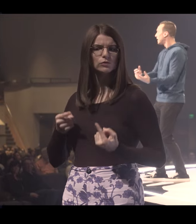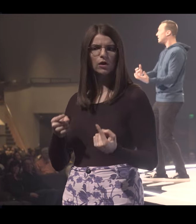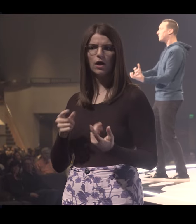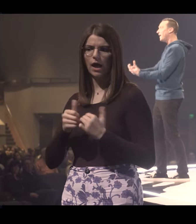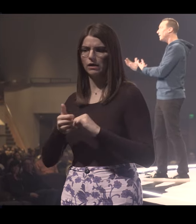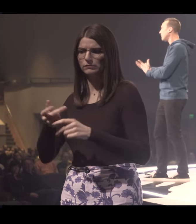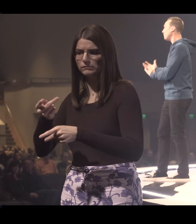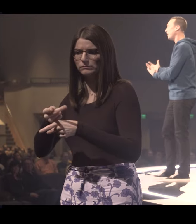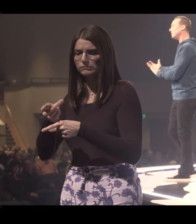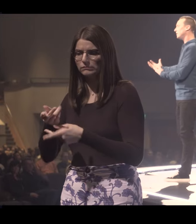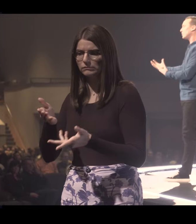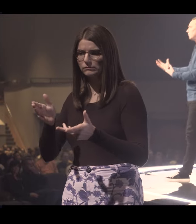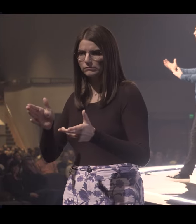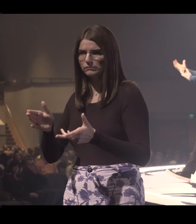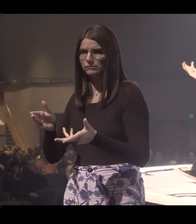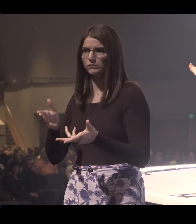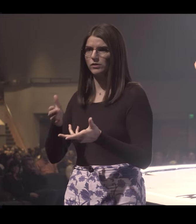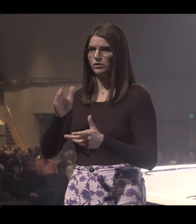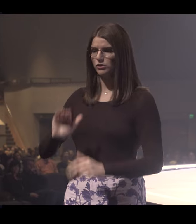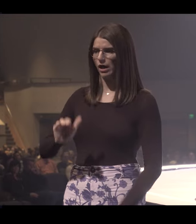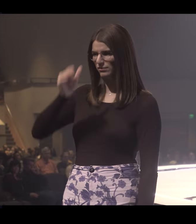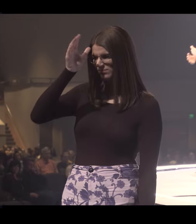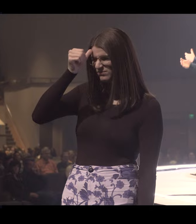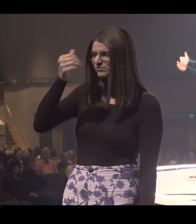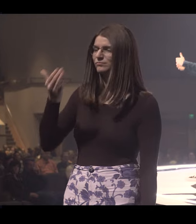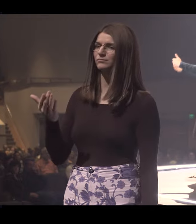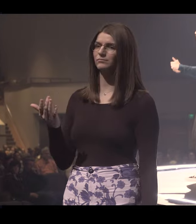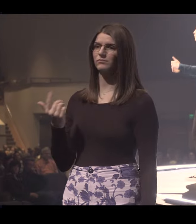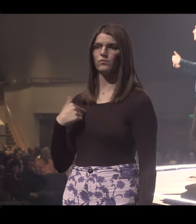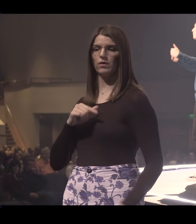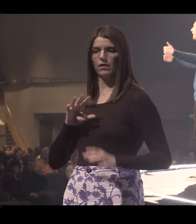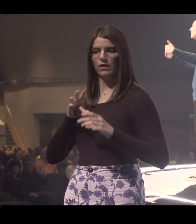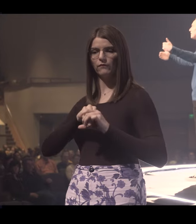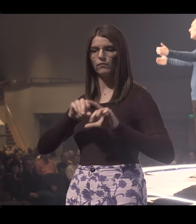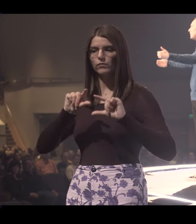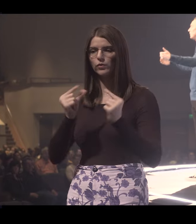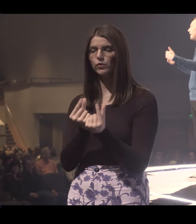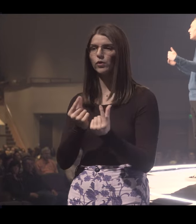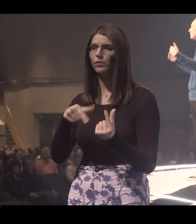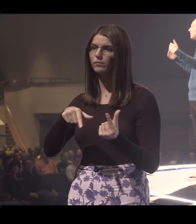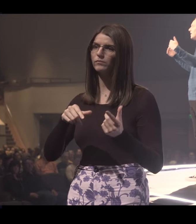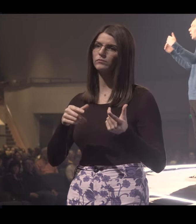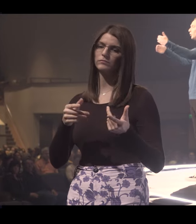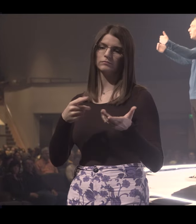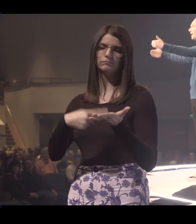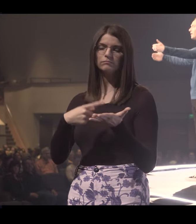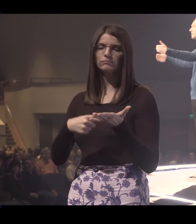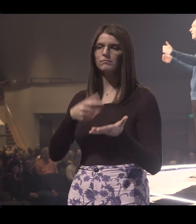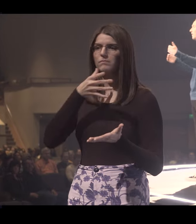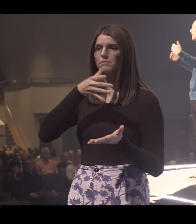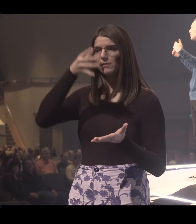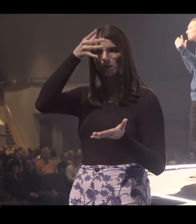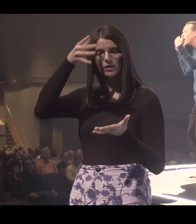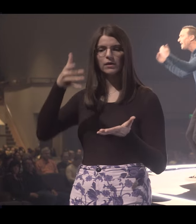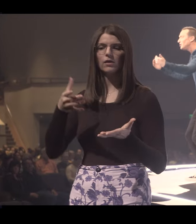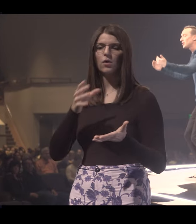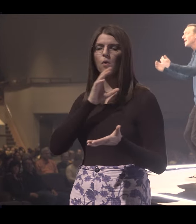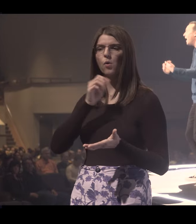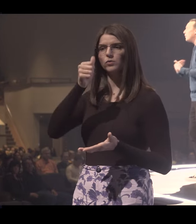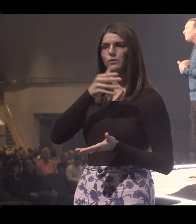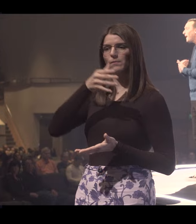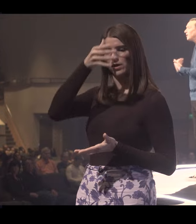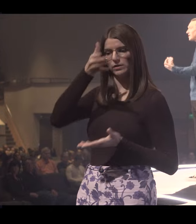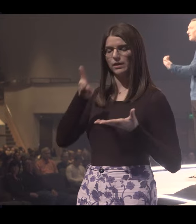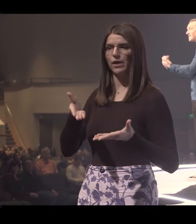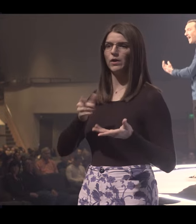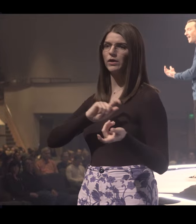How do you parent? Because it's very different parenting a strong-willed child. And we got in a group that was walking through some parenting material and had some older parents in there. They